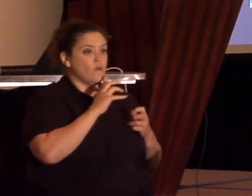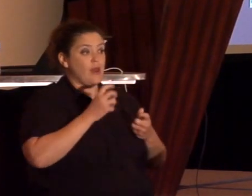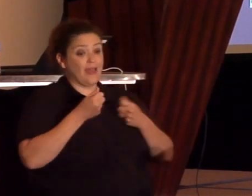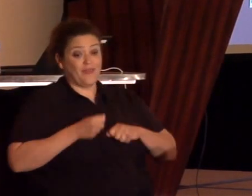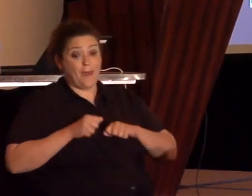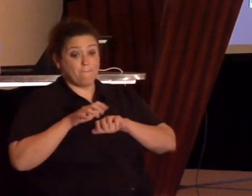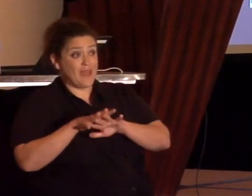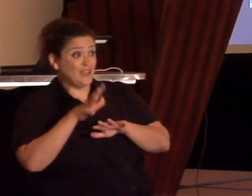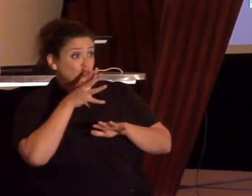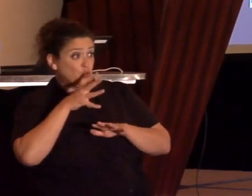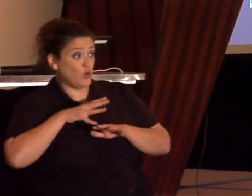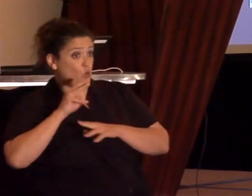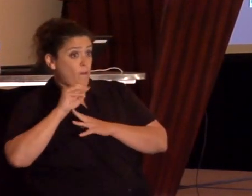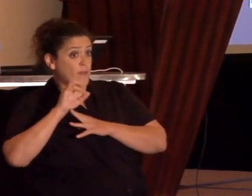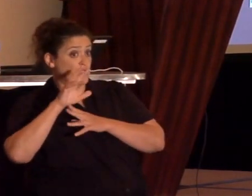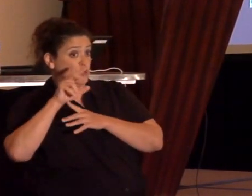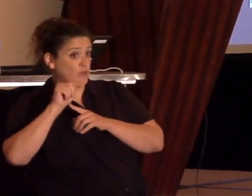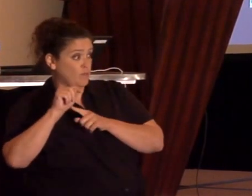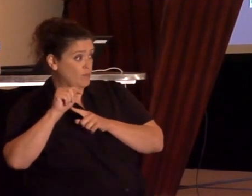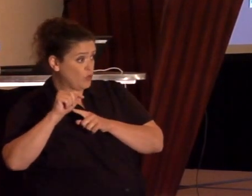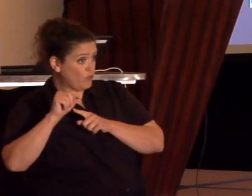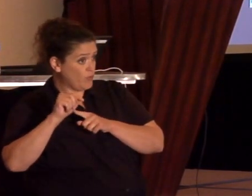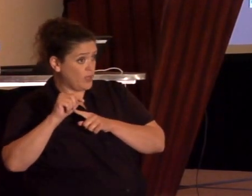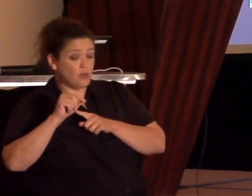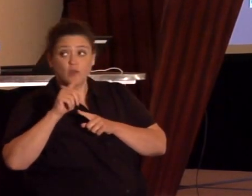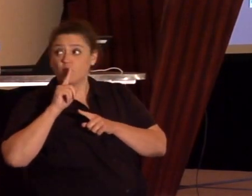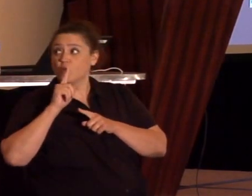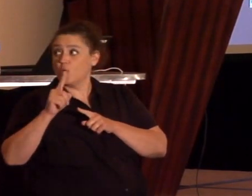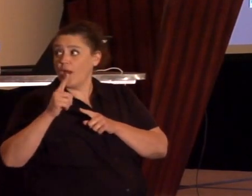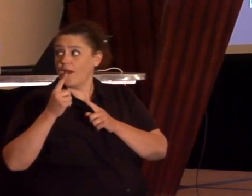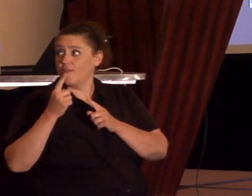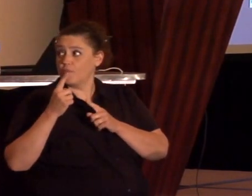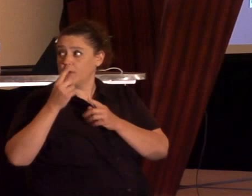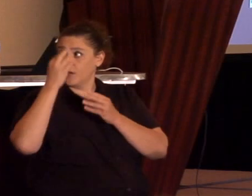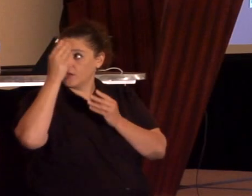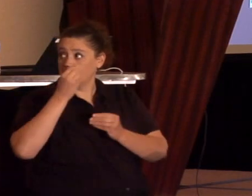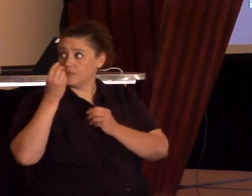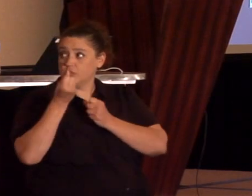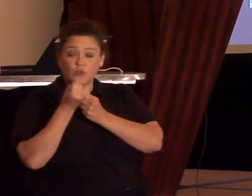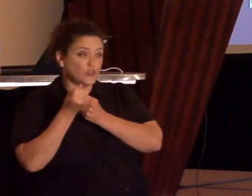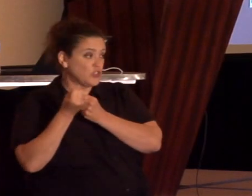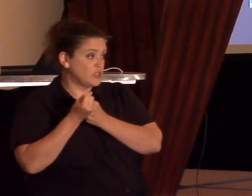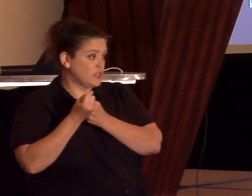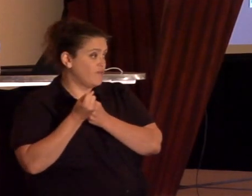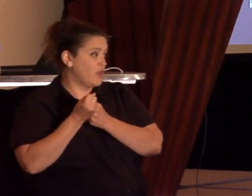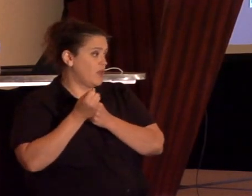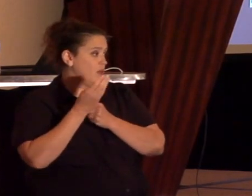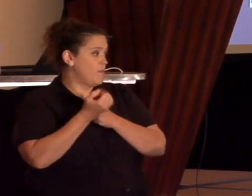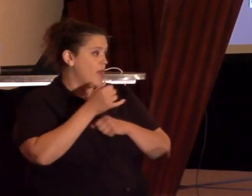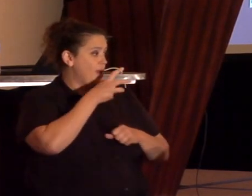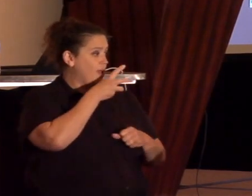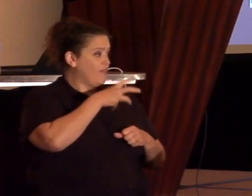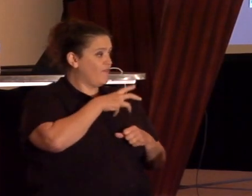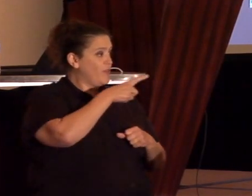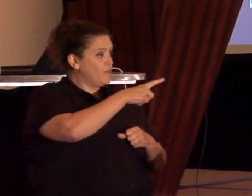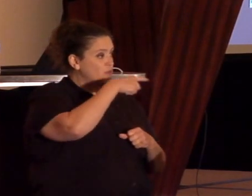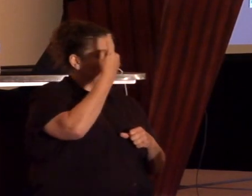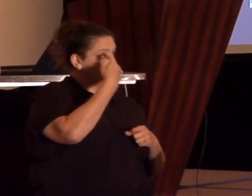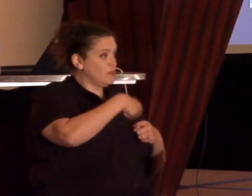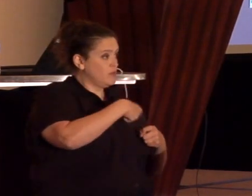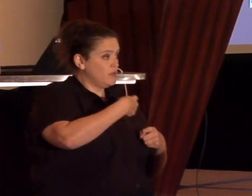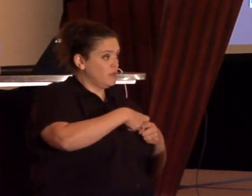movement, which has been justifiably dogged by feminists of color for not being